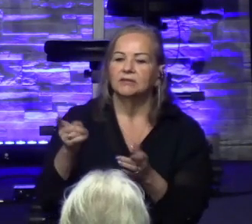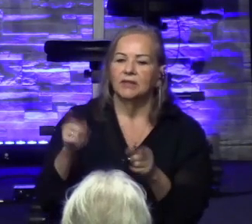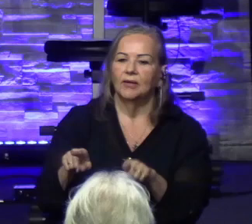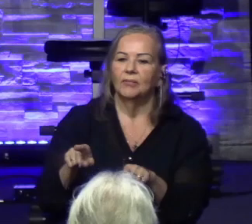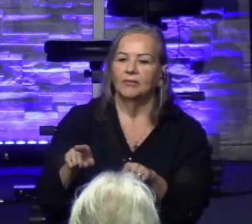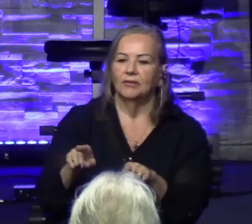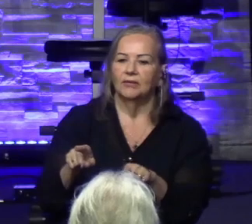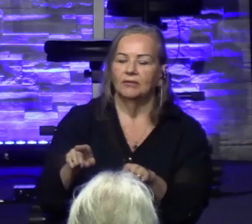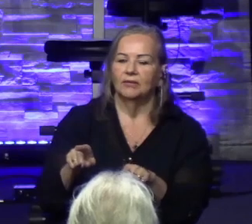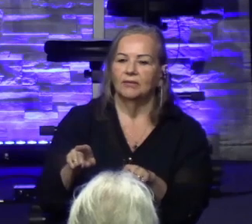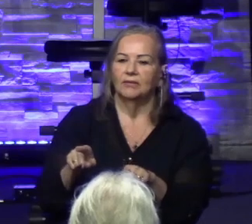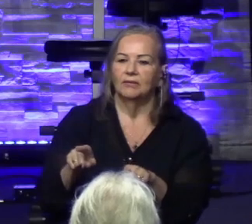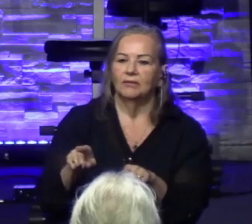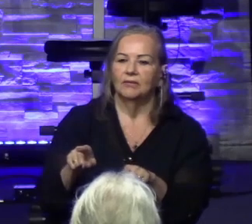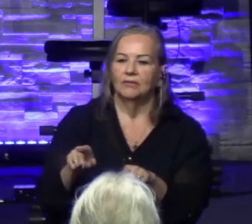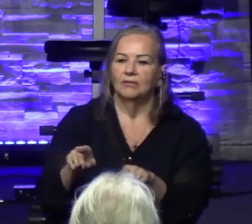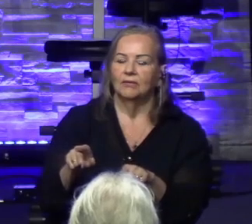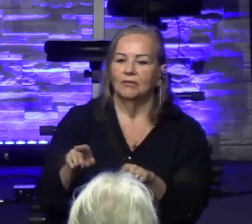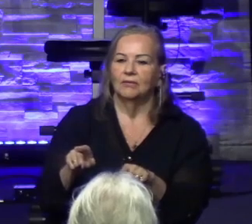This is what we've got to do.